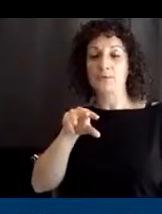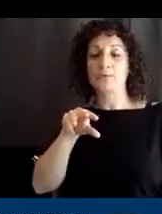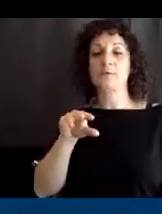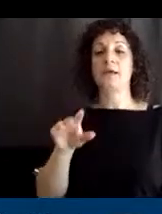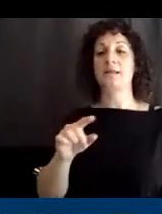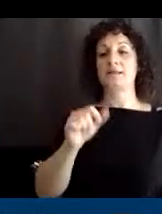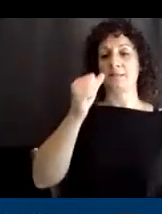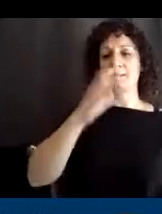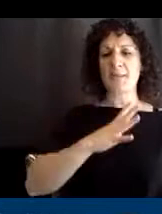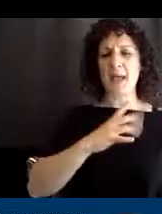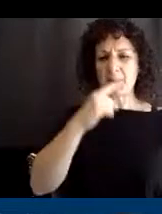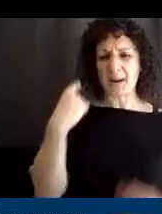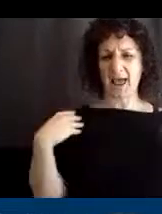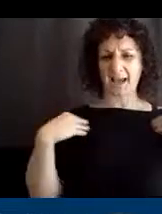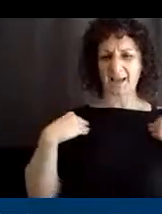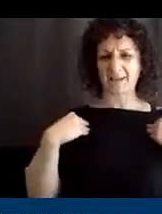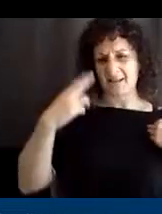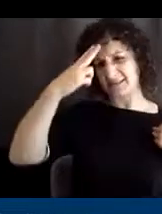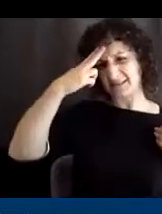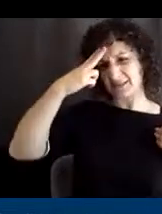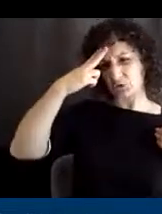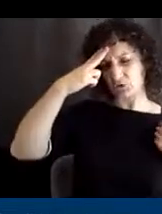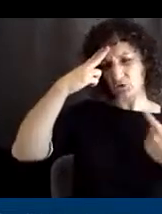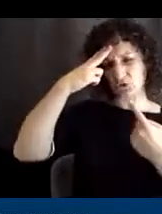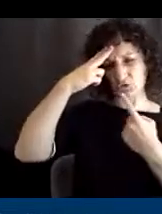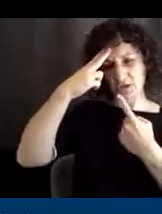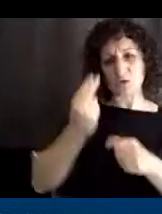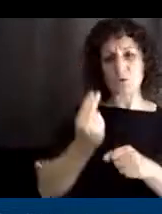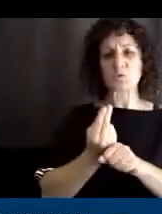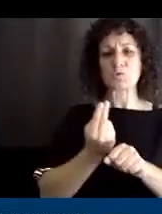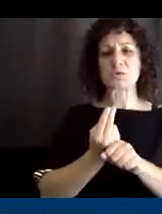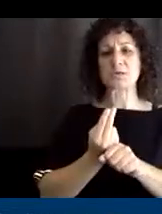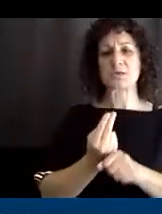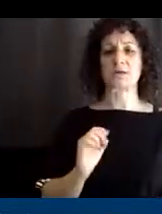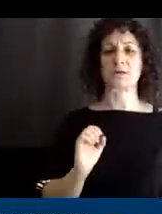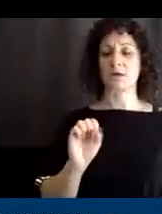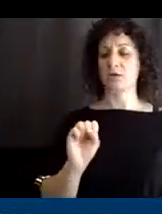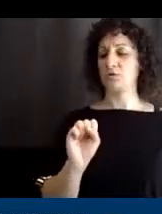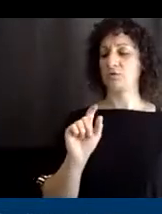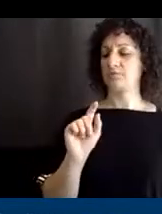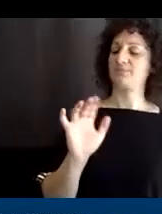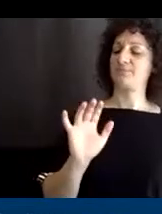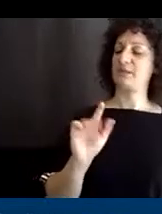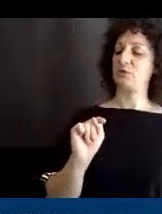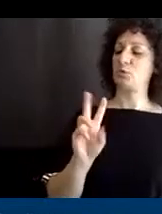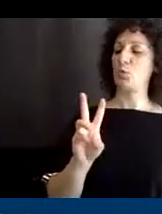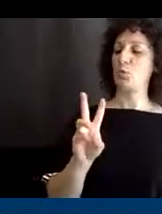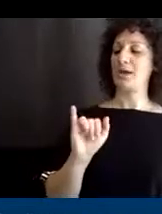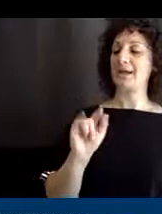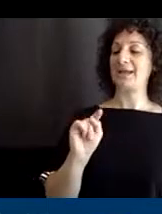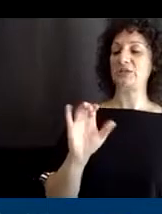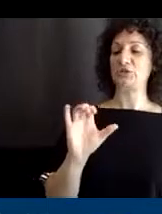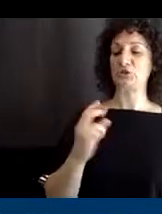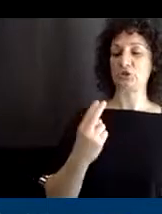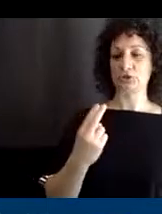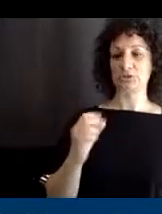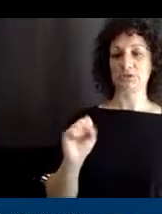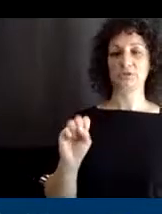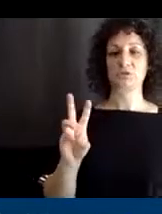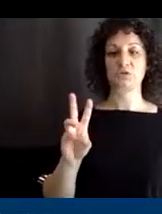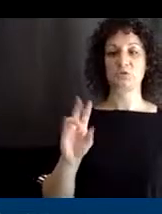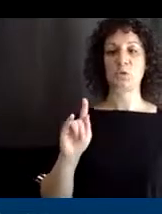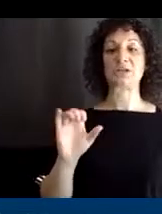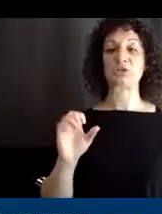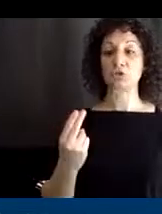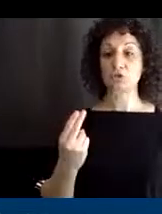with what looks like a sticker on his forehead, he's using a twitch switch or a sensor switch. So, if somebody only has, like, the